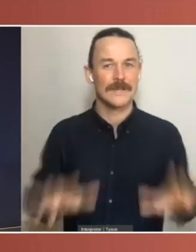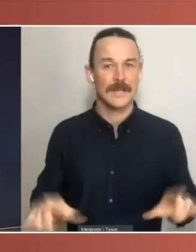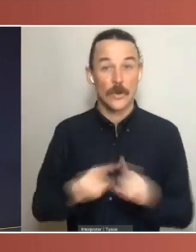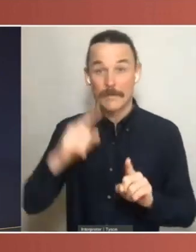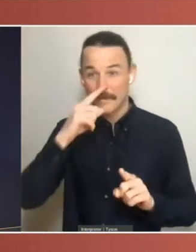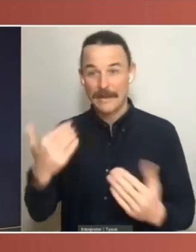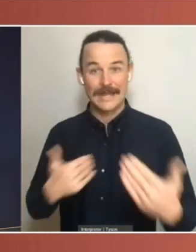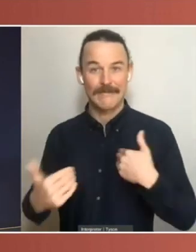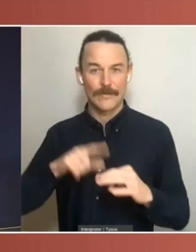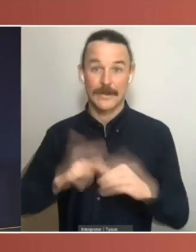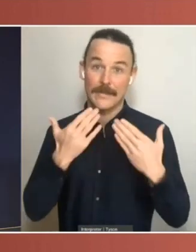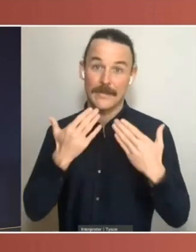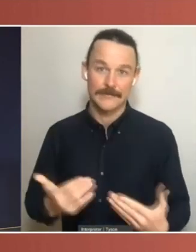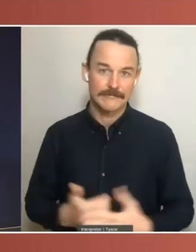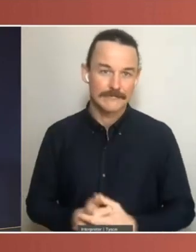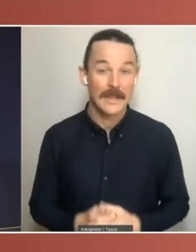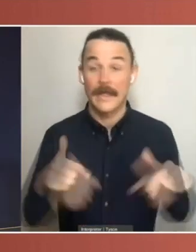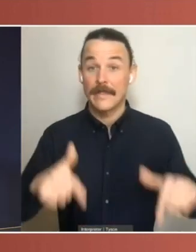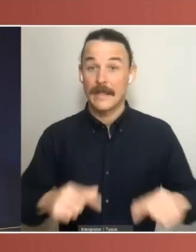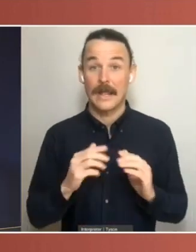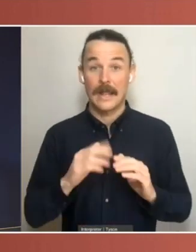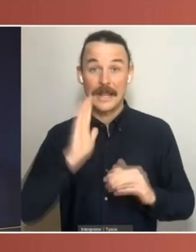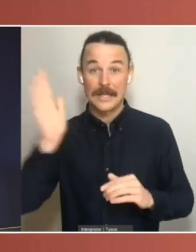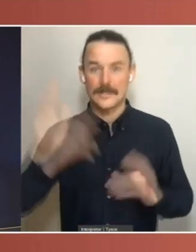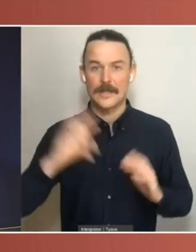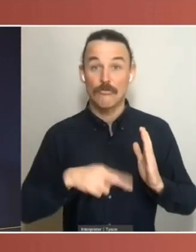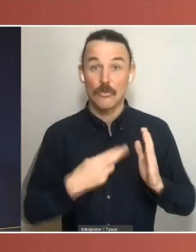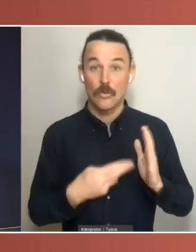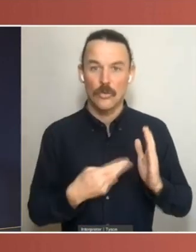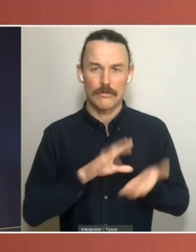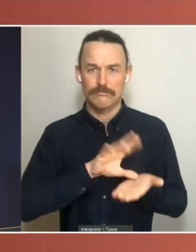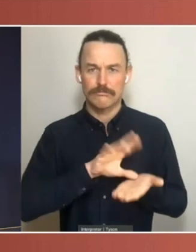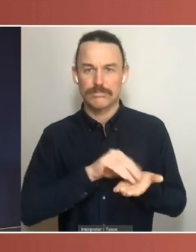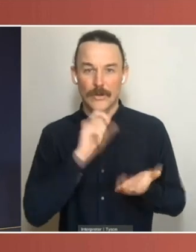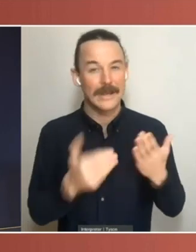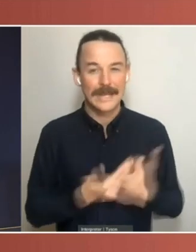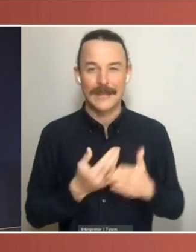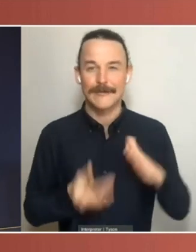A recording of this lecture and information about future lectures will be available on our website.